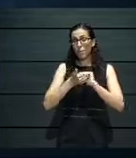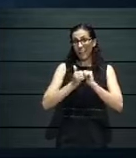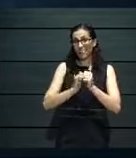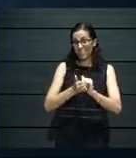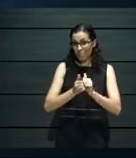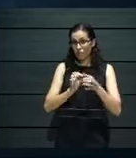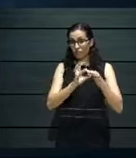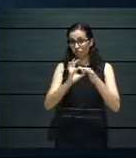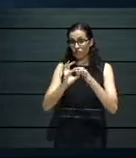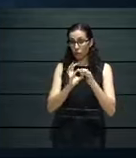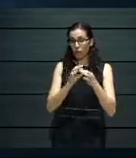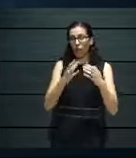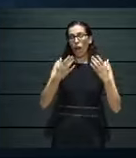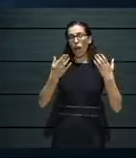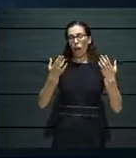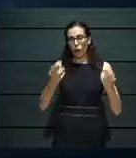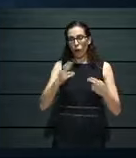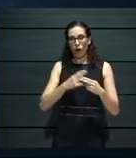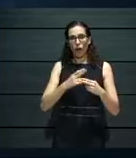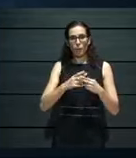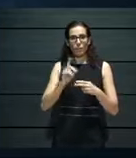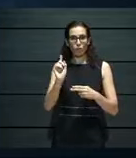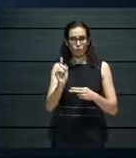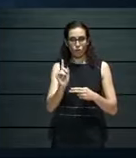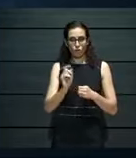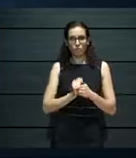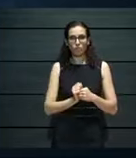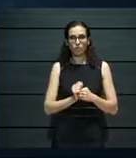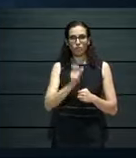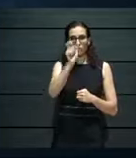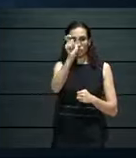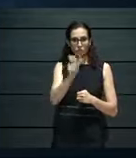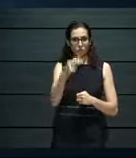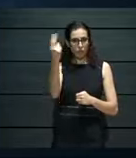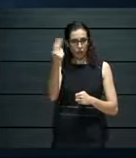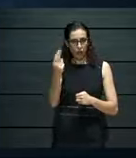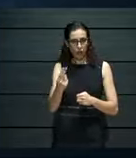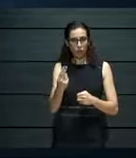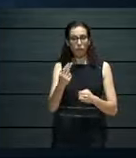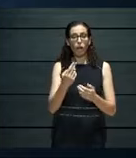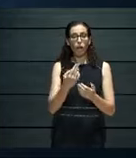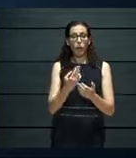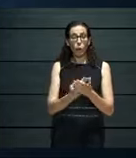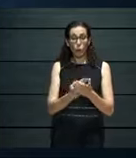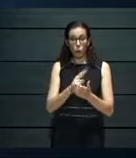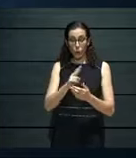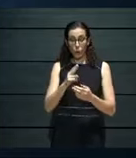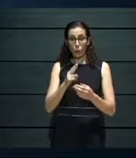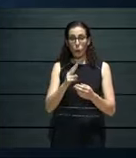engaged artists and production managers to do this.